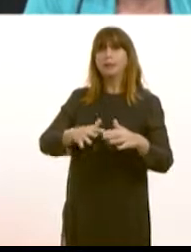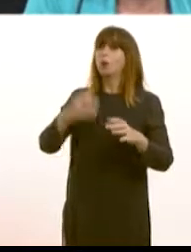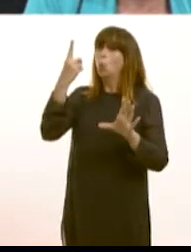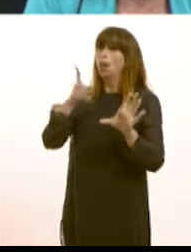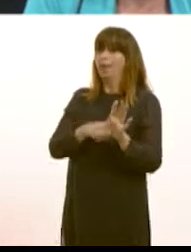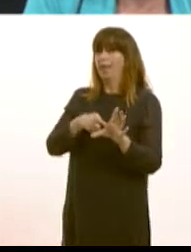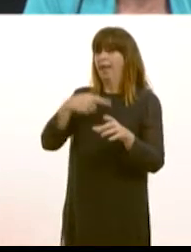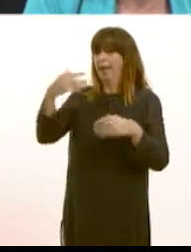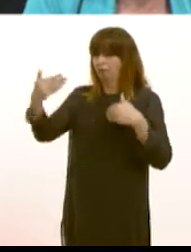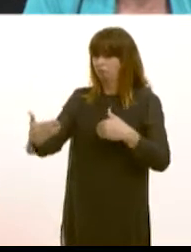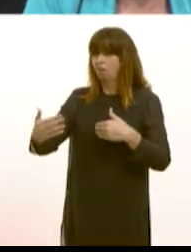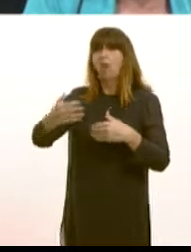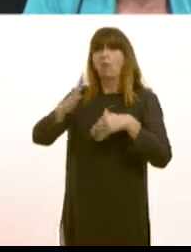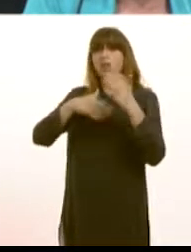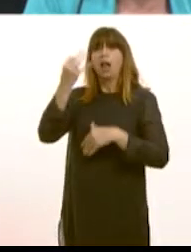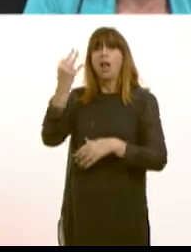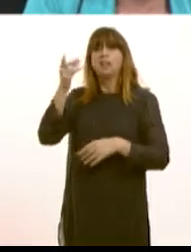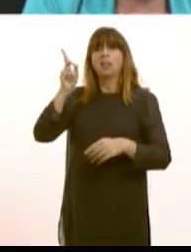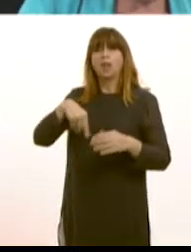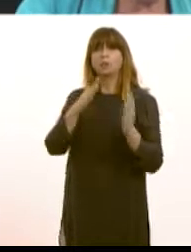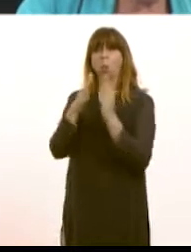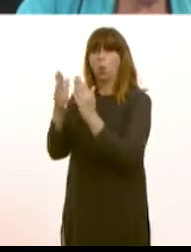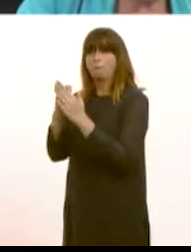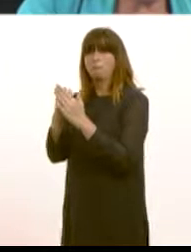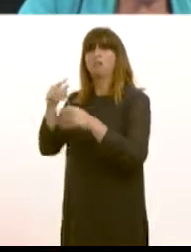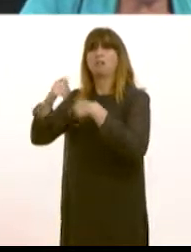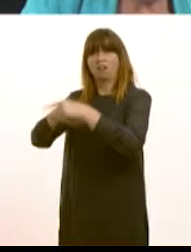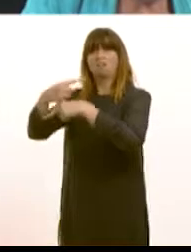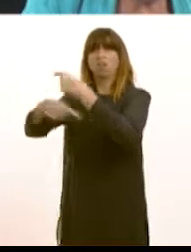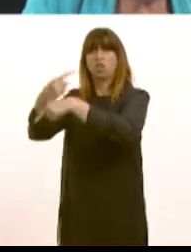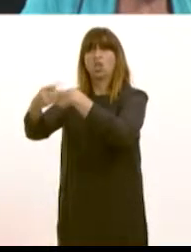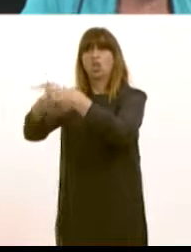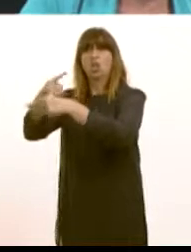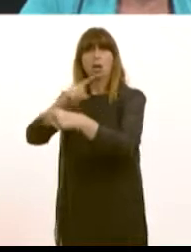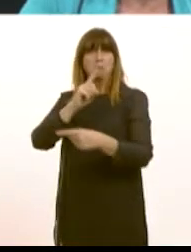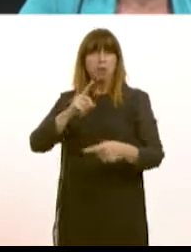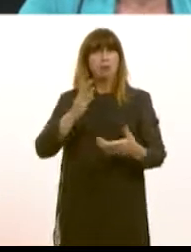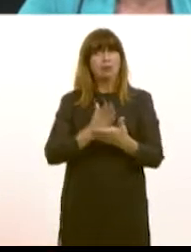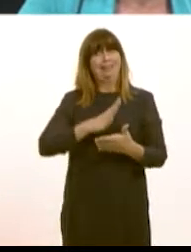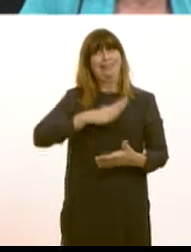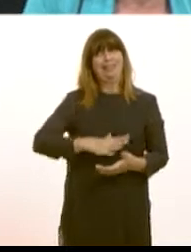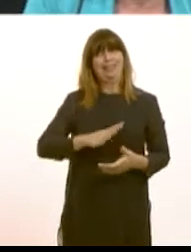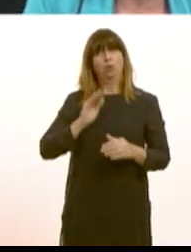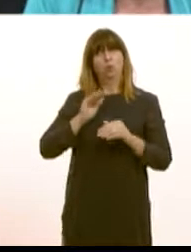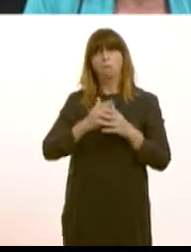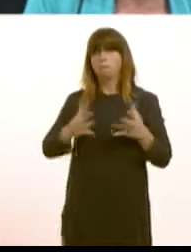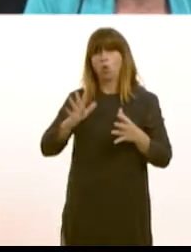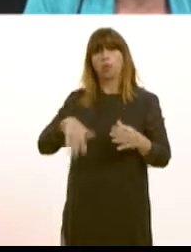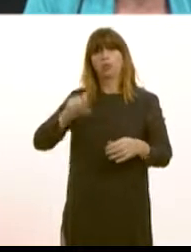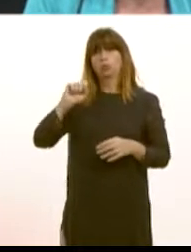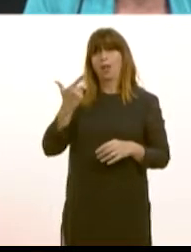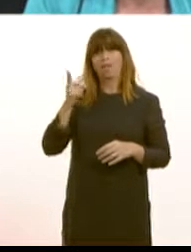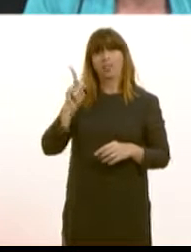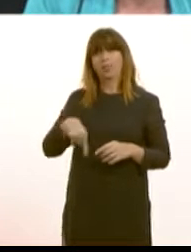a year in Wales when trends indicated that we needed to build 12,000 homes a year to keep up with demand